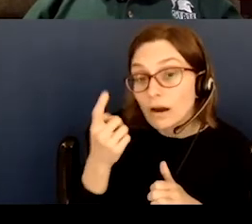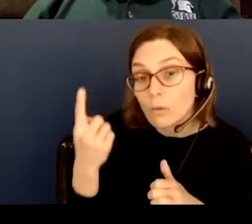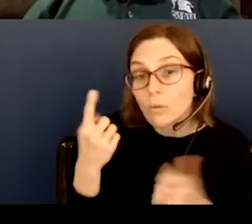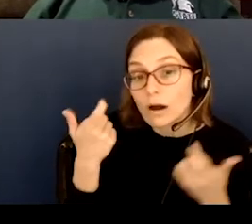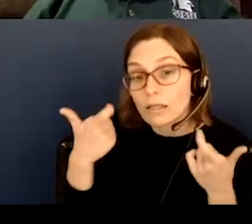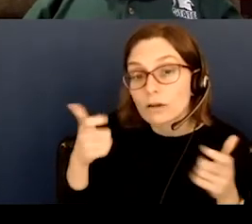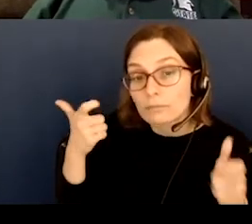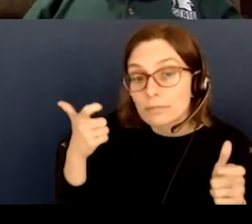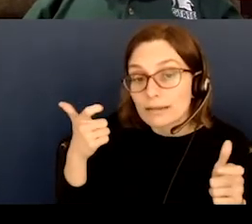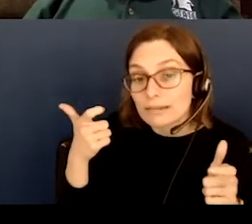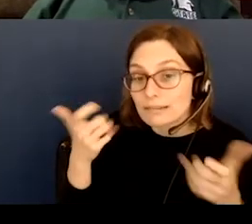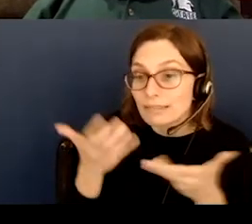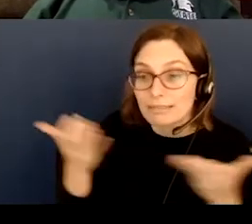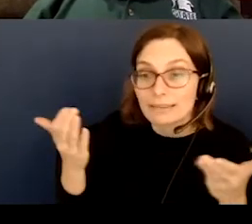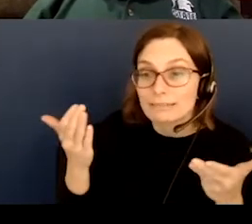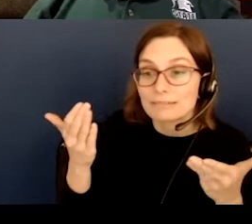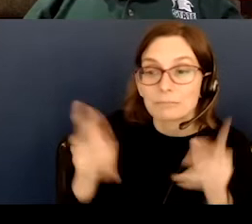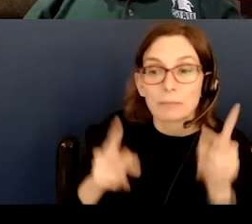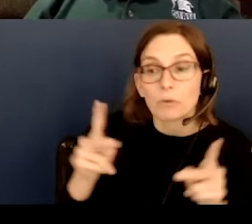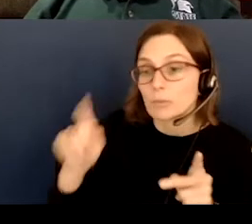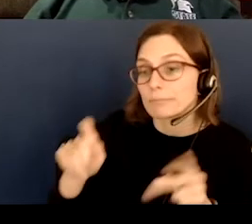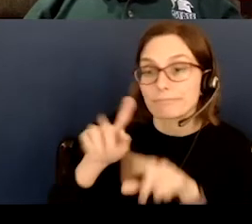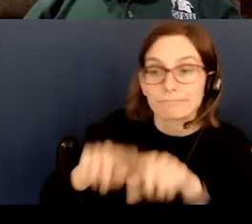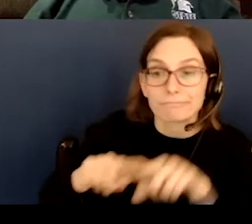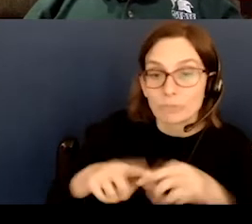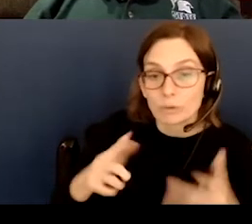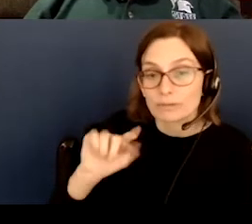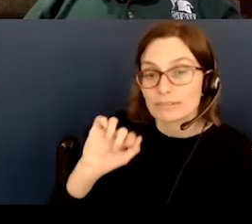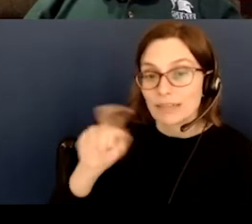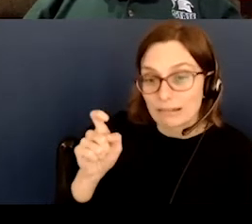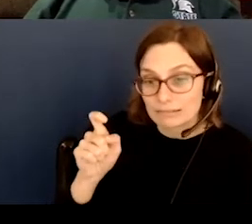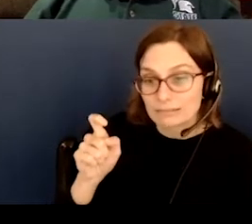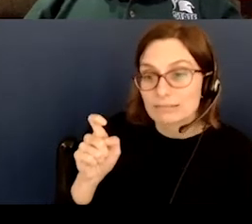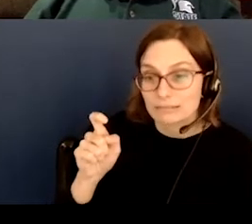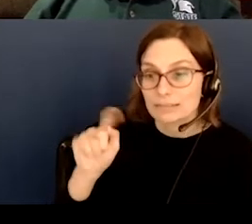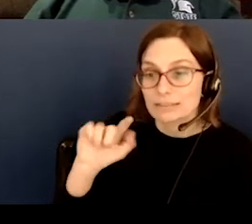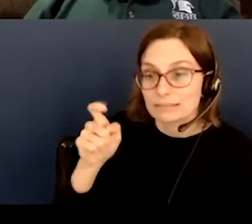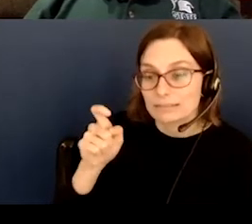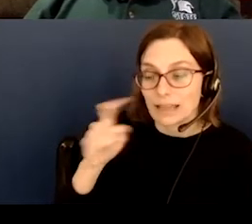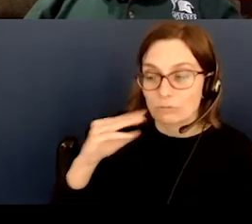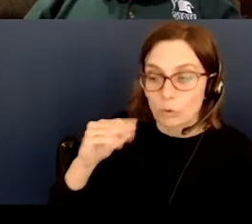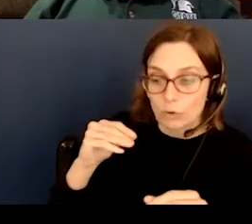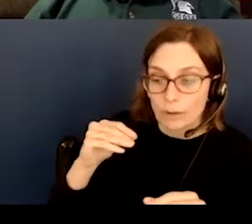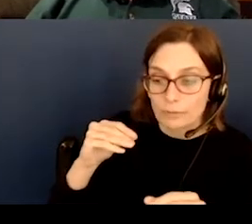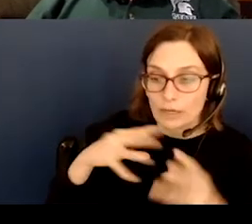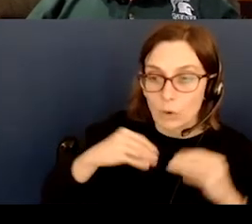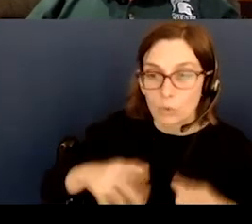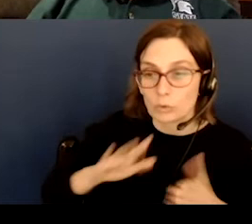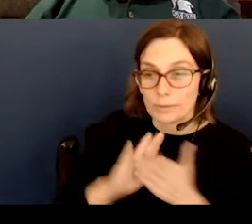taxes. These distances were all paced out so that taxes for property owners were made fair.